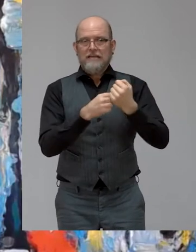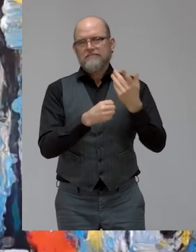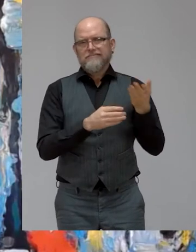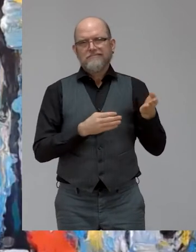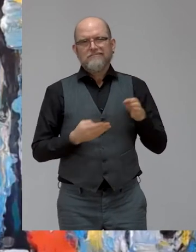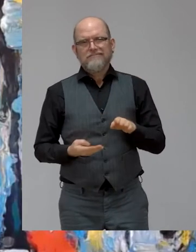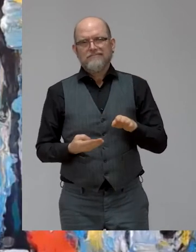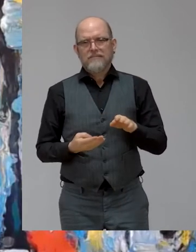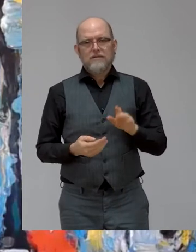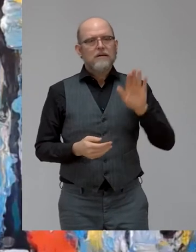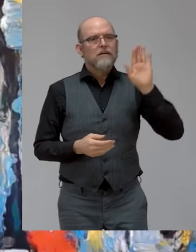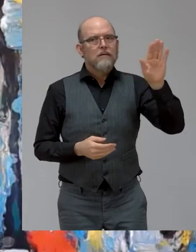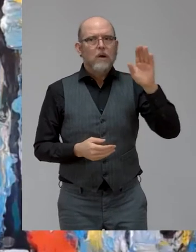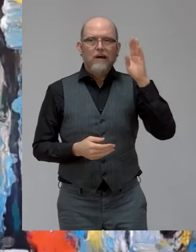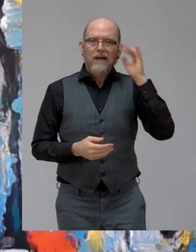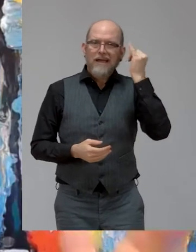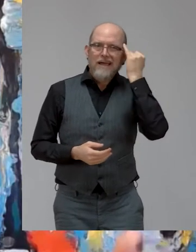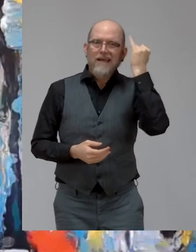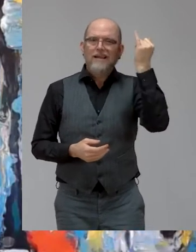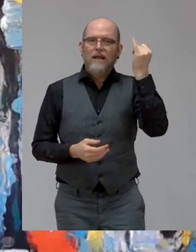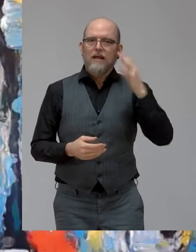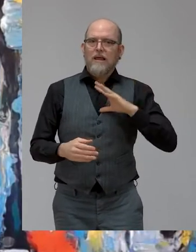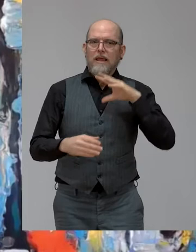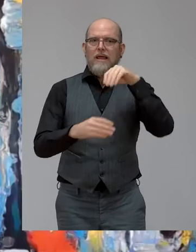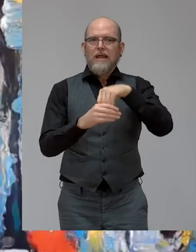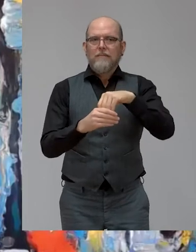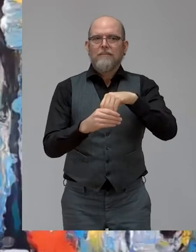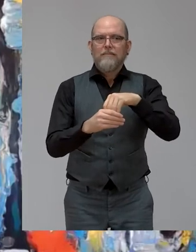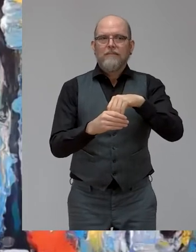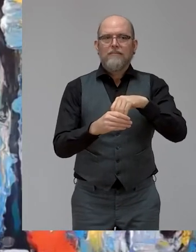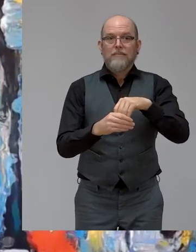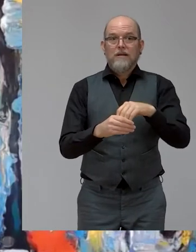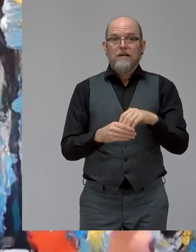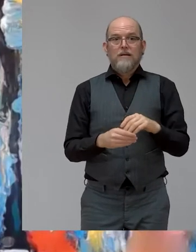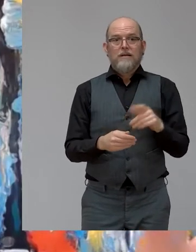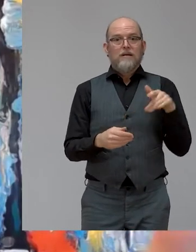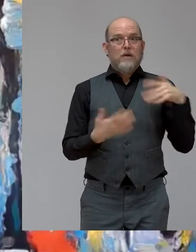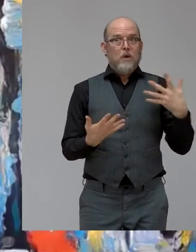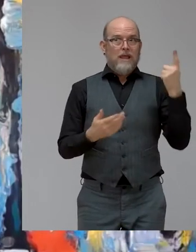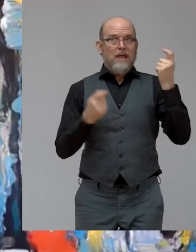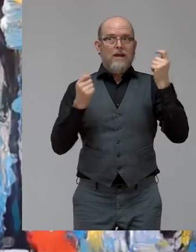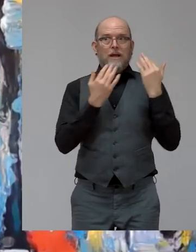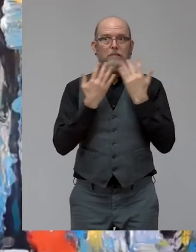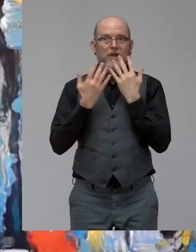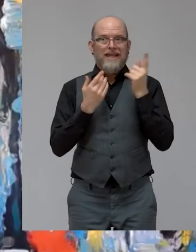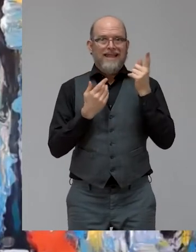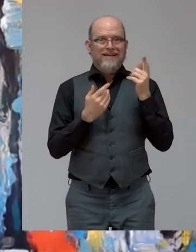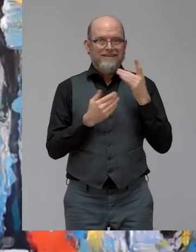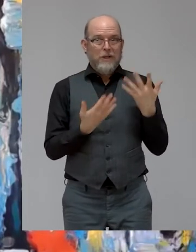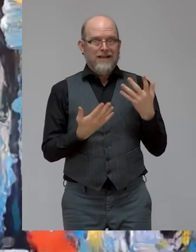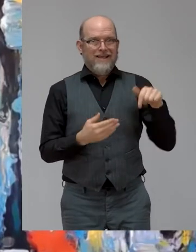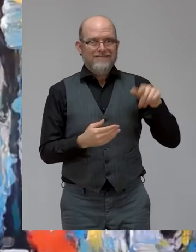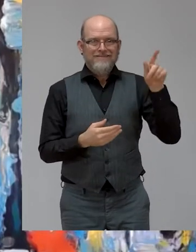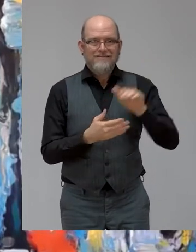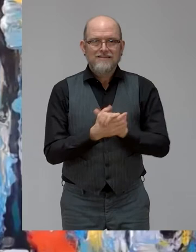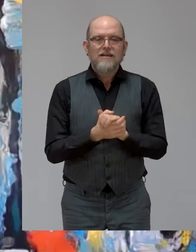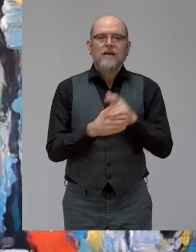truth is, this panel is exactly for her, dreaming, dreaming and fulfilling